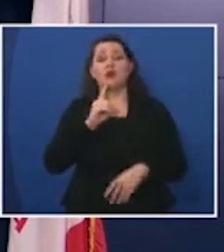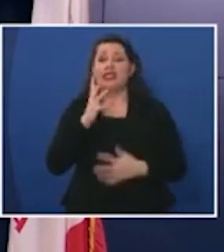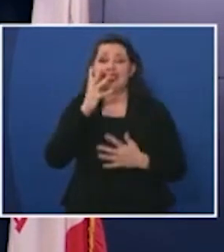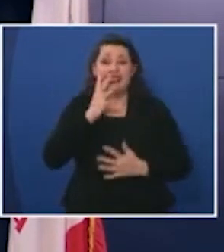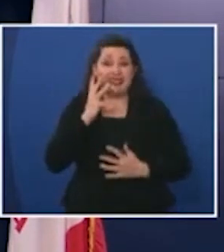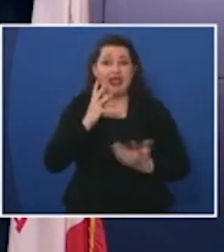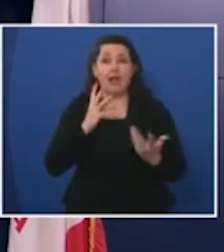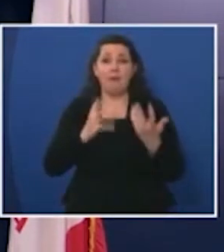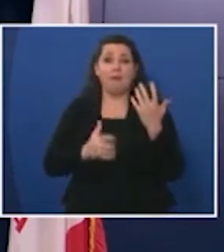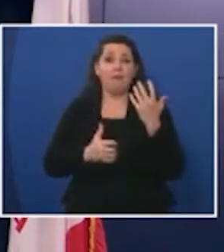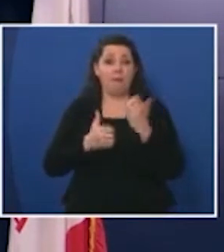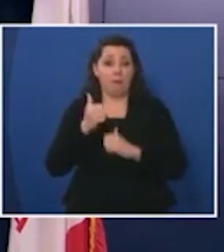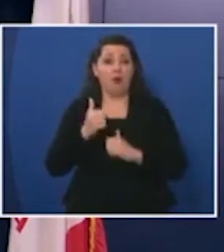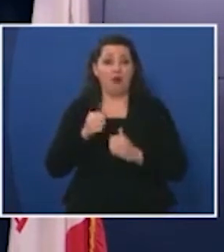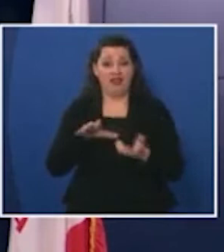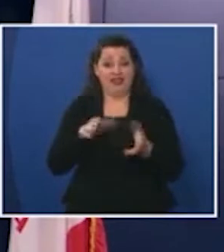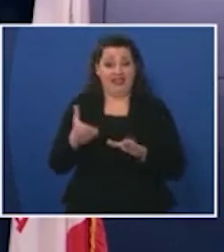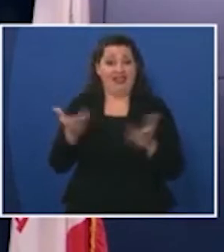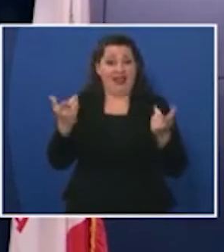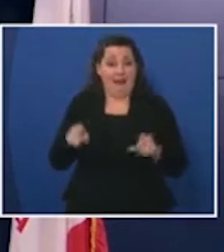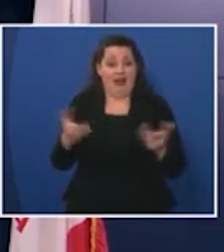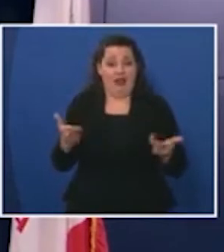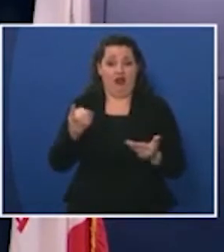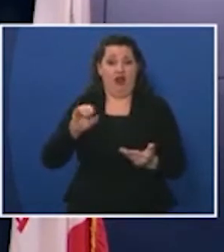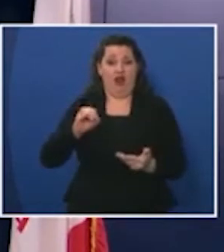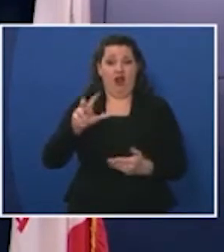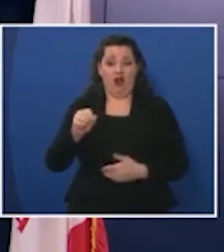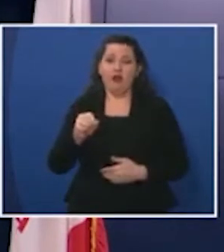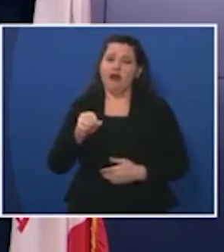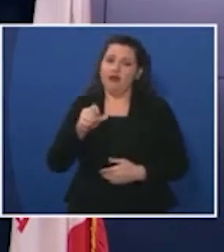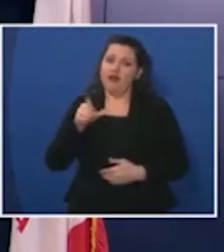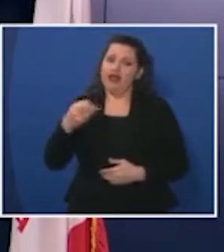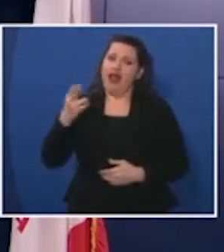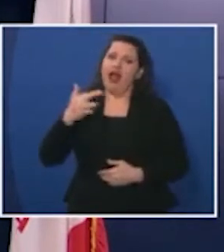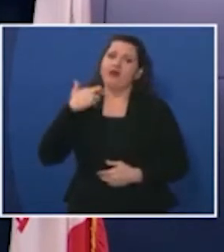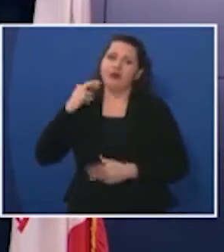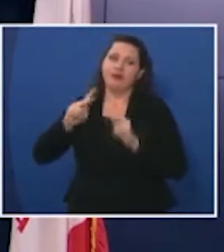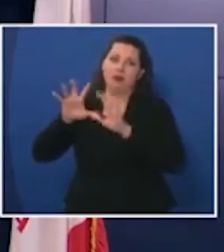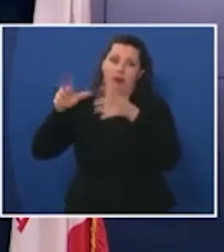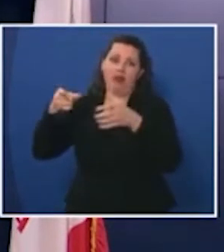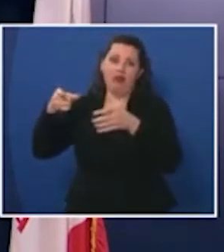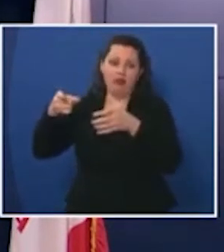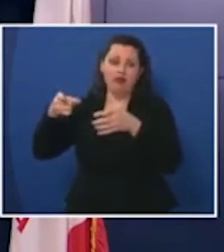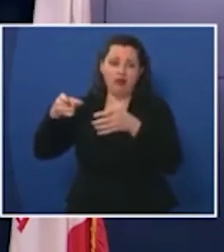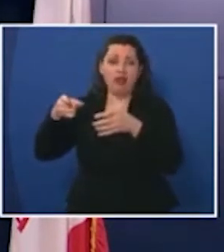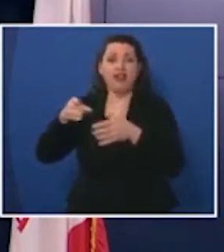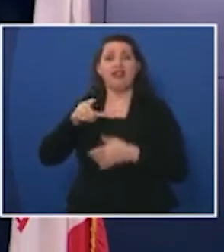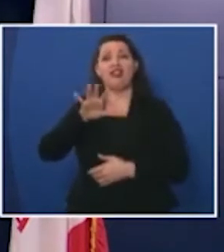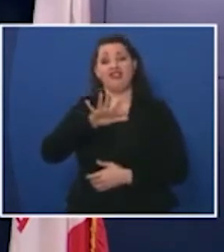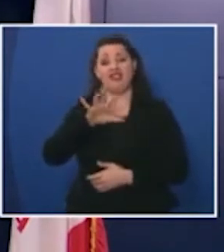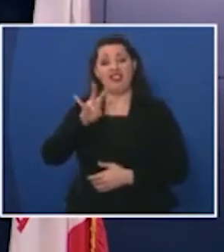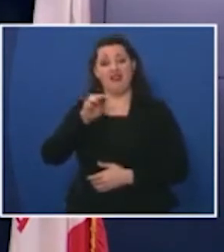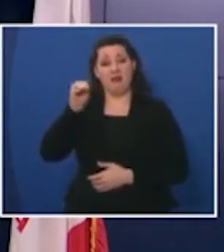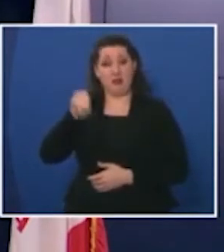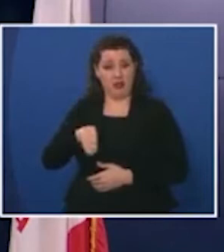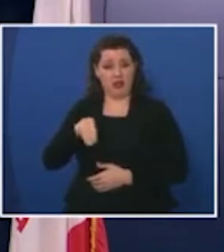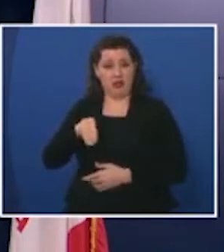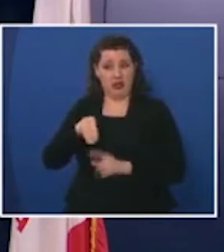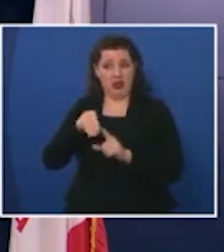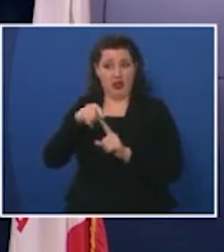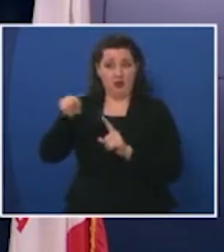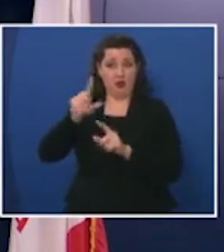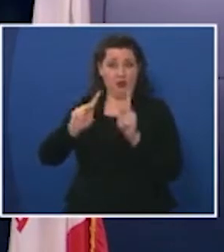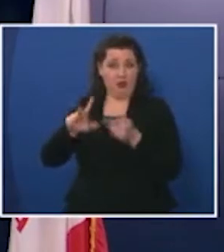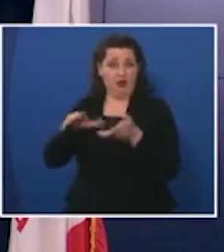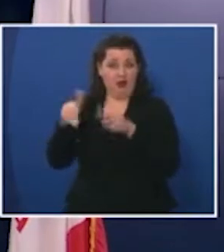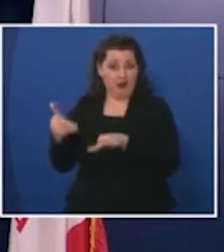vast majority of deaths in our state are among this very vulnerable population and 57% of those who